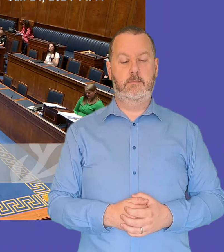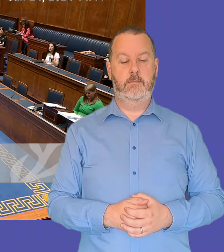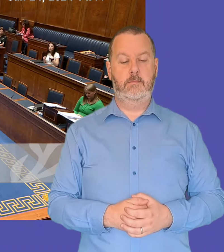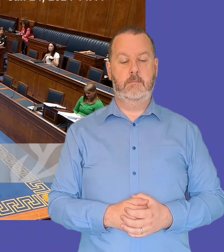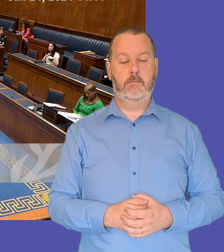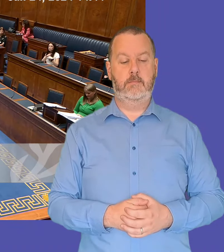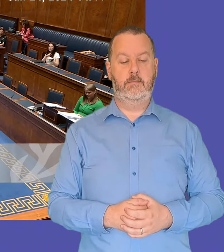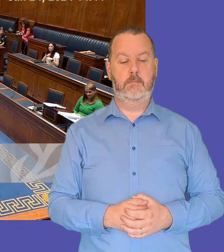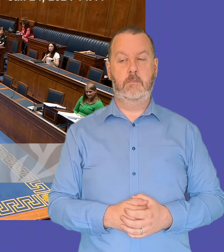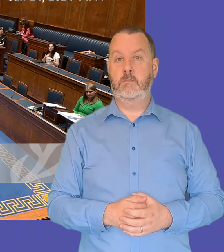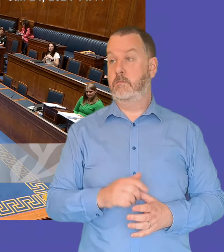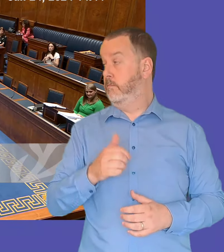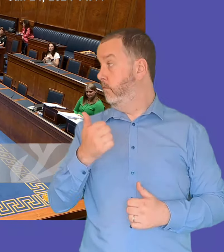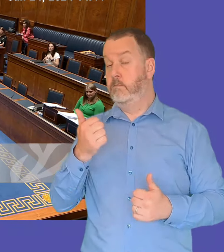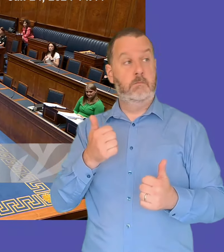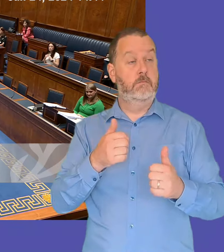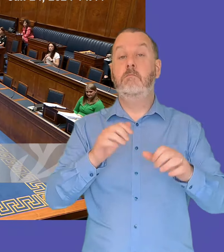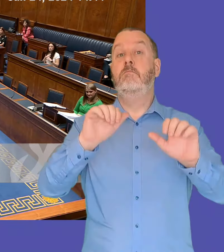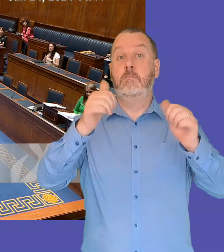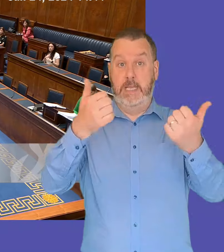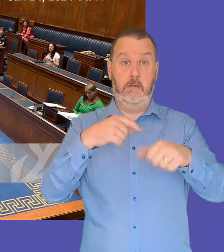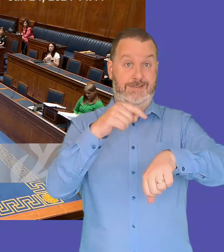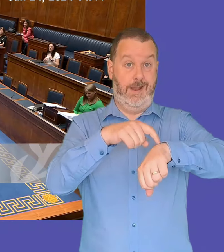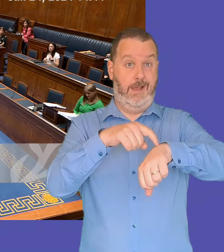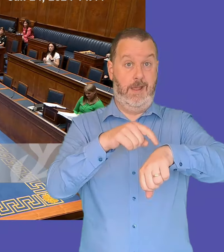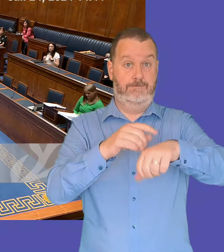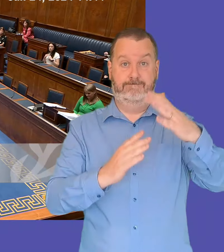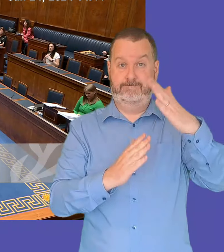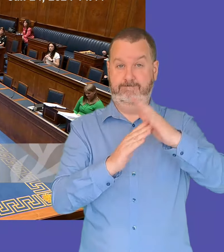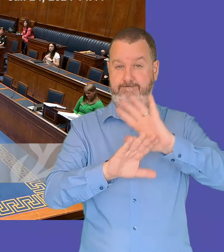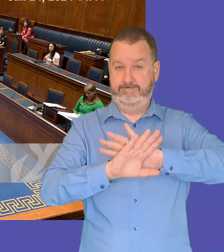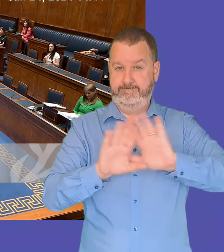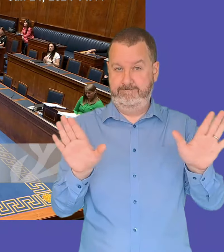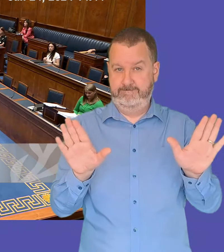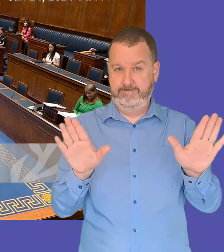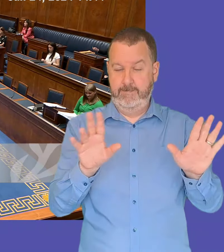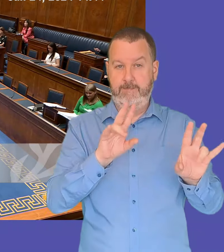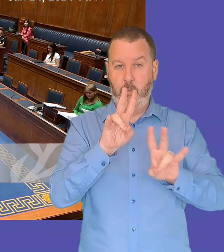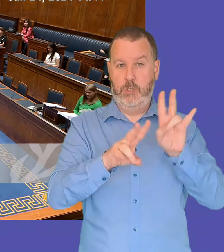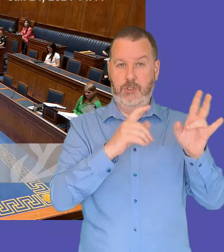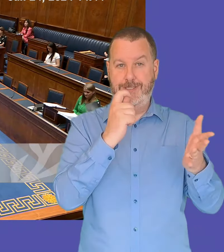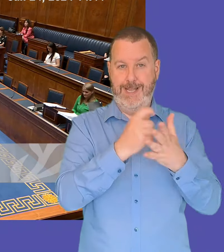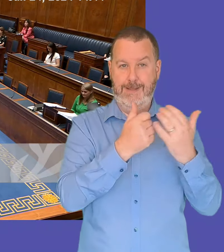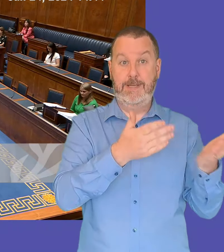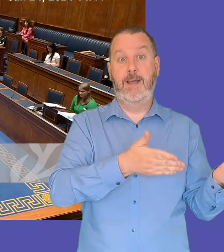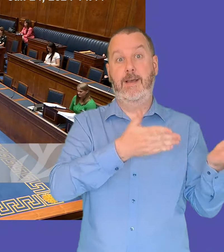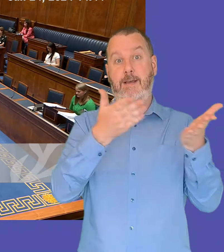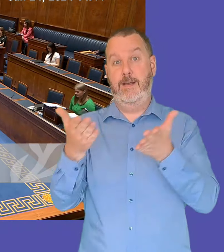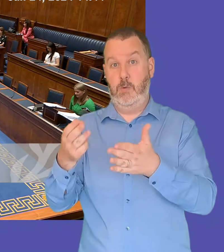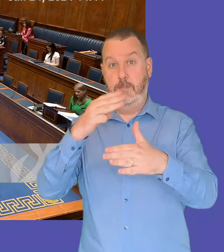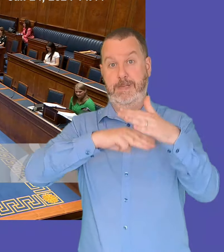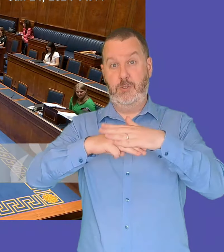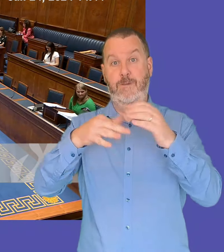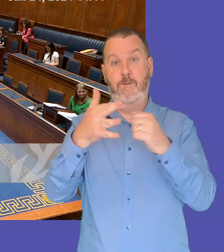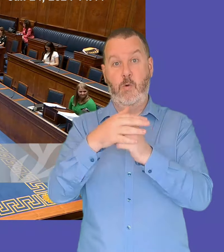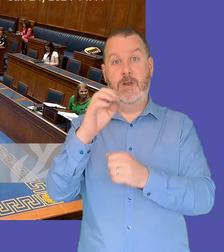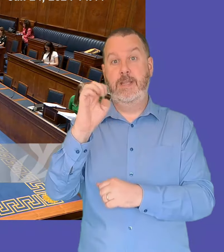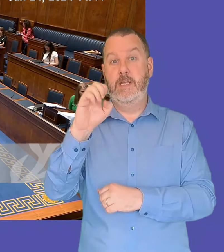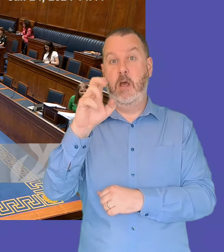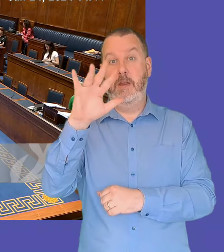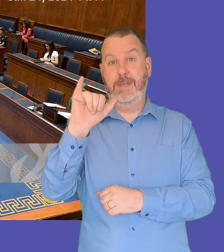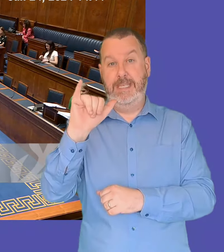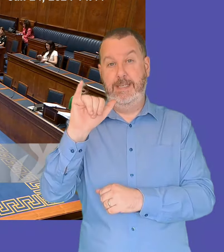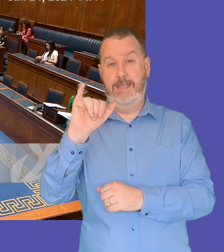yeah yeah okay listen that's time's up we're now going to move on to questions for the minister for the economy and we'll start with a list of